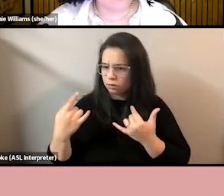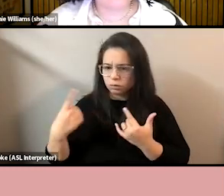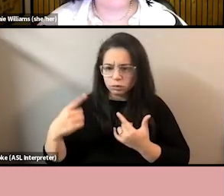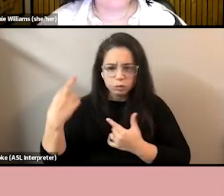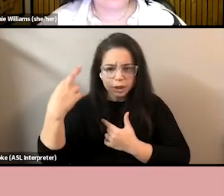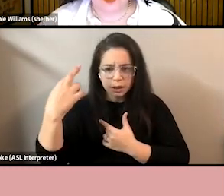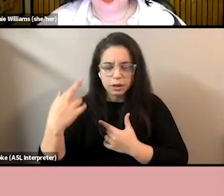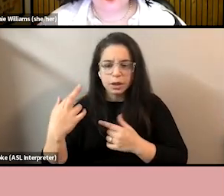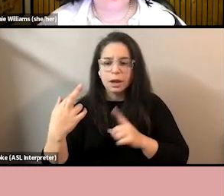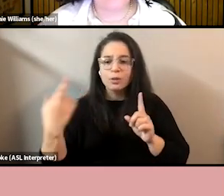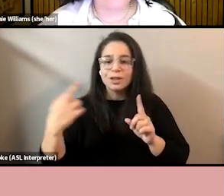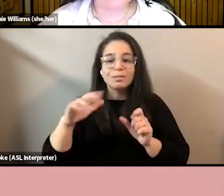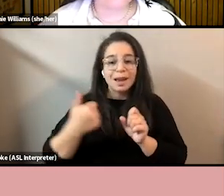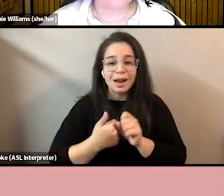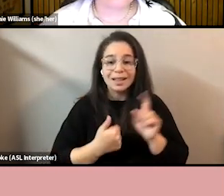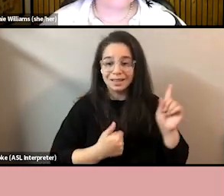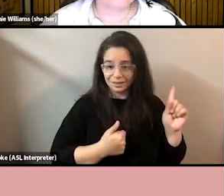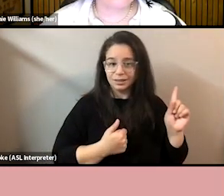and what some causes are not.